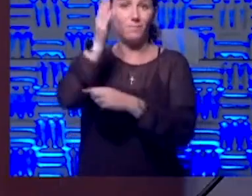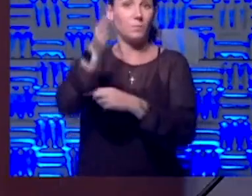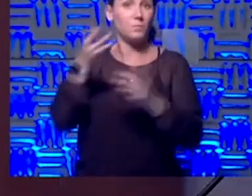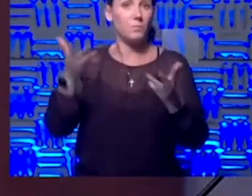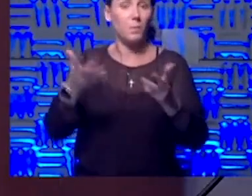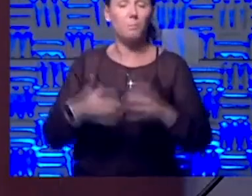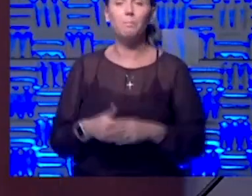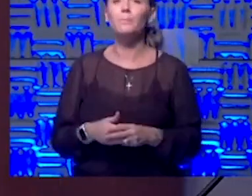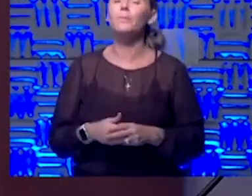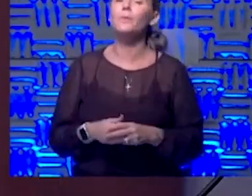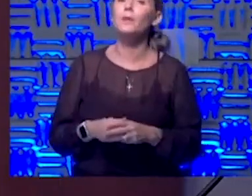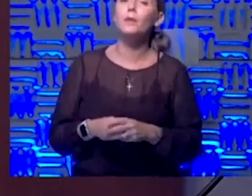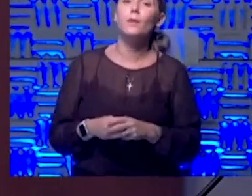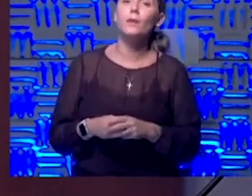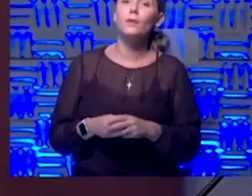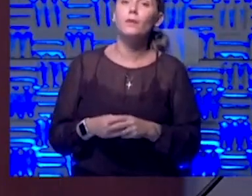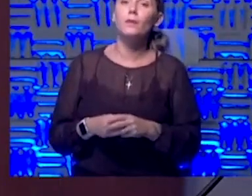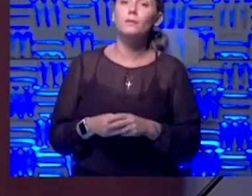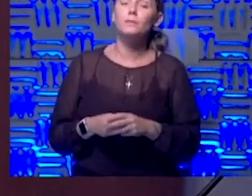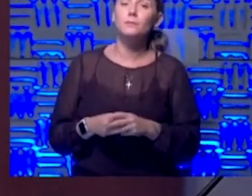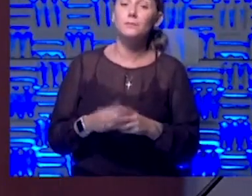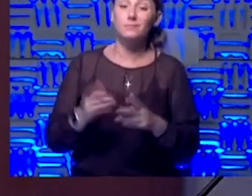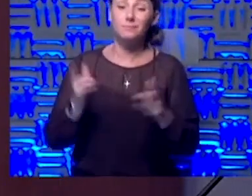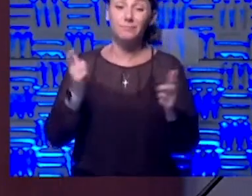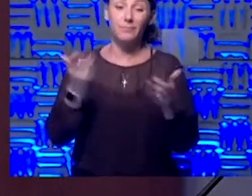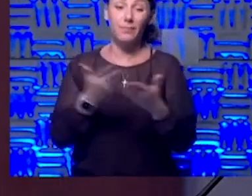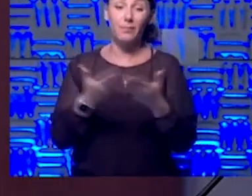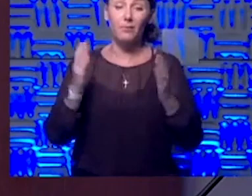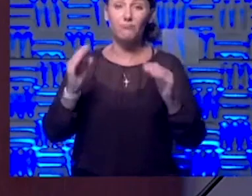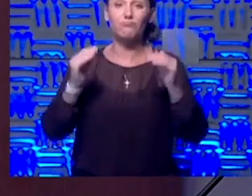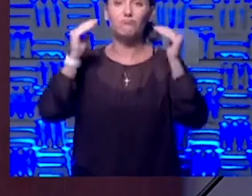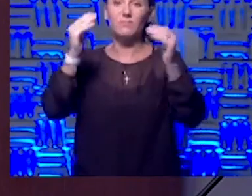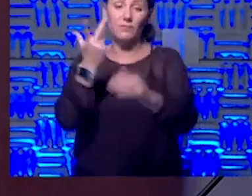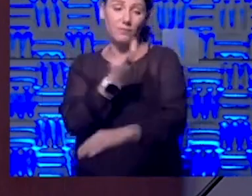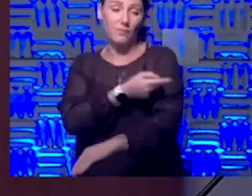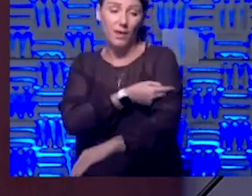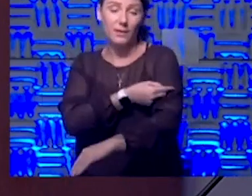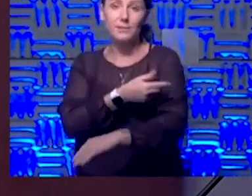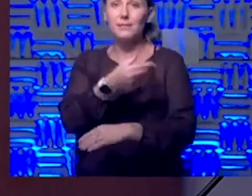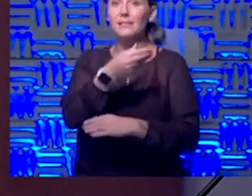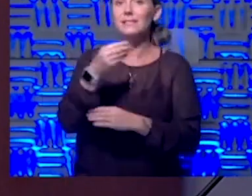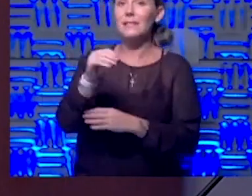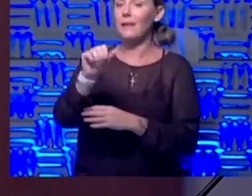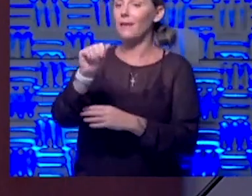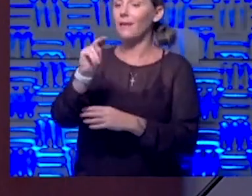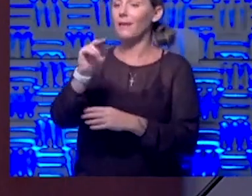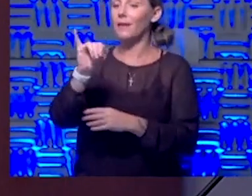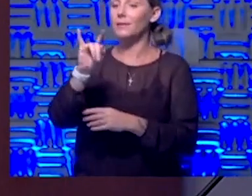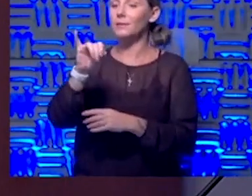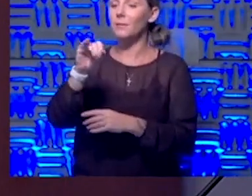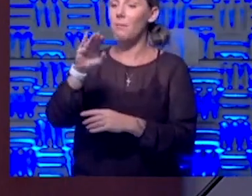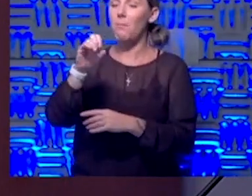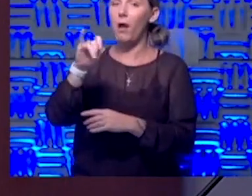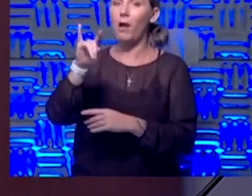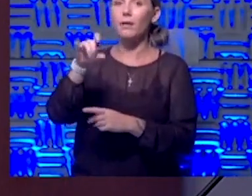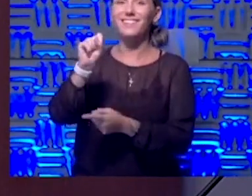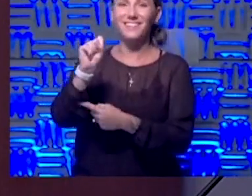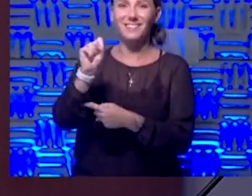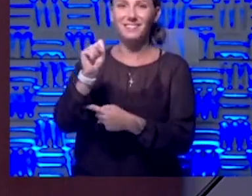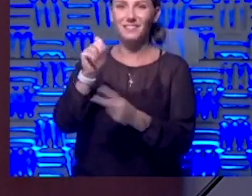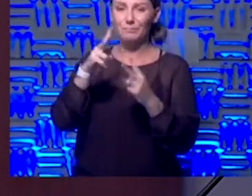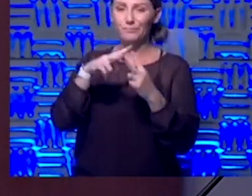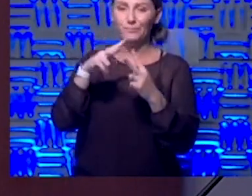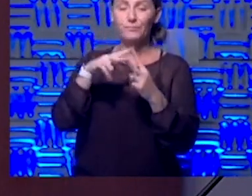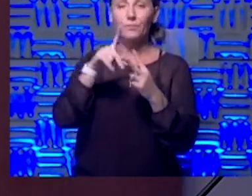Well, I think the big advance that we're looking forward is vaccines and monoclonal antibodies. These are really going to be our forefront to